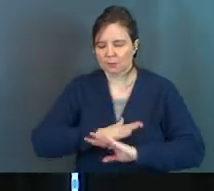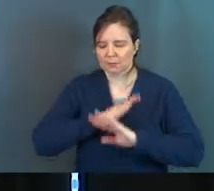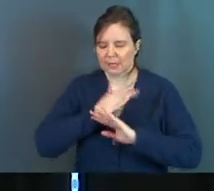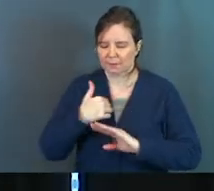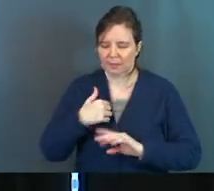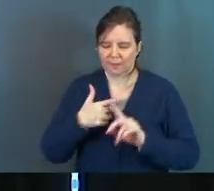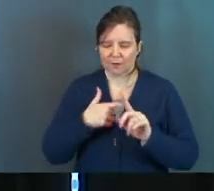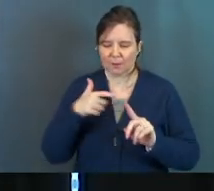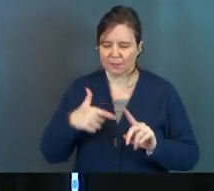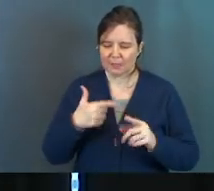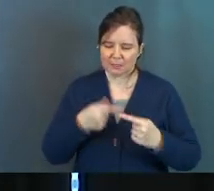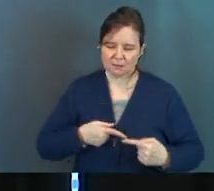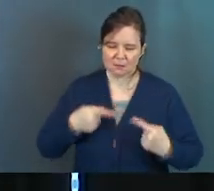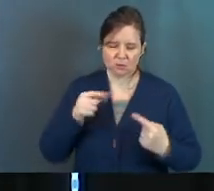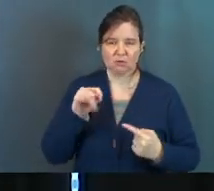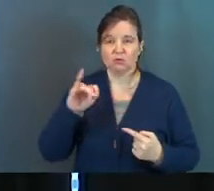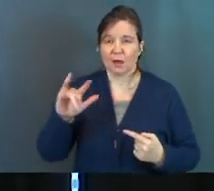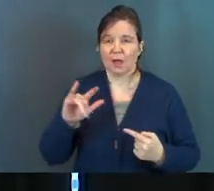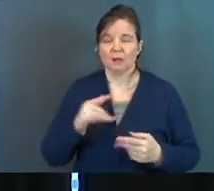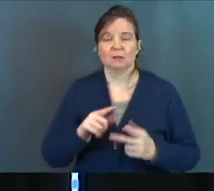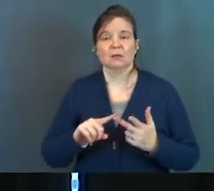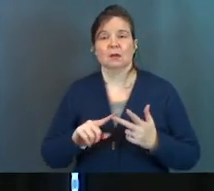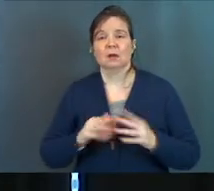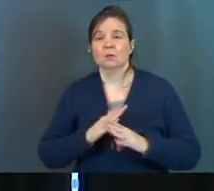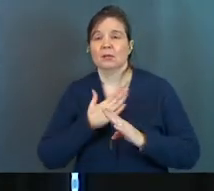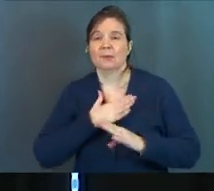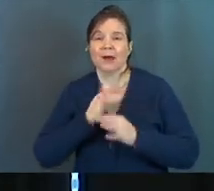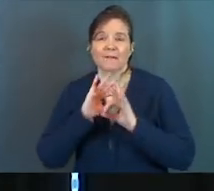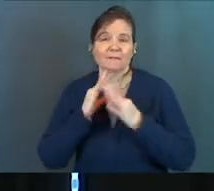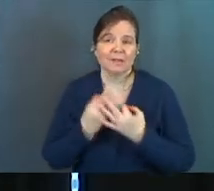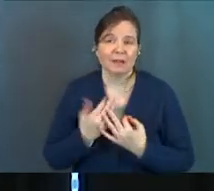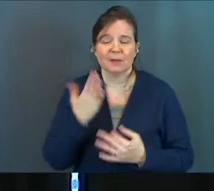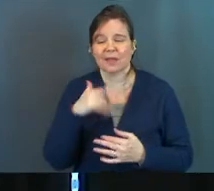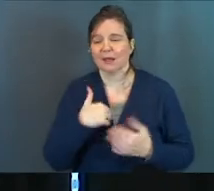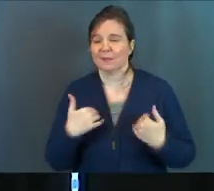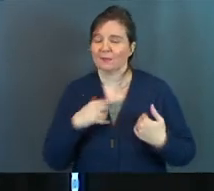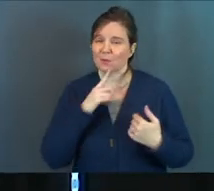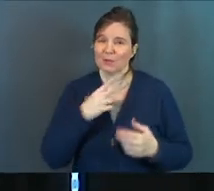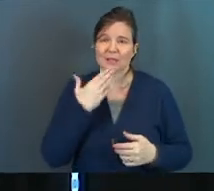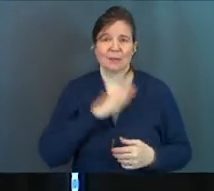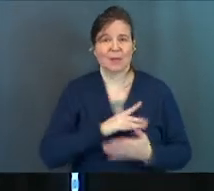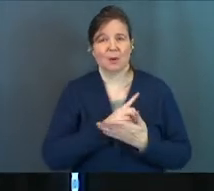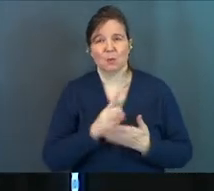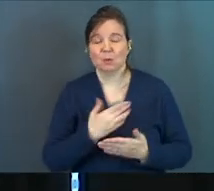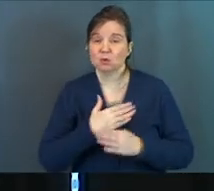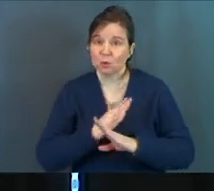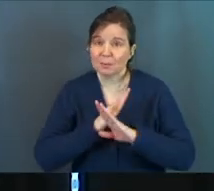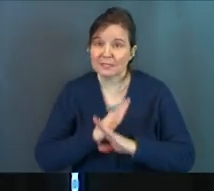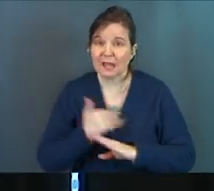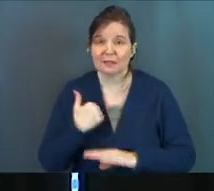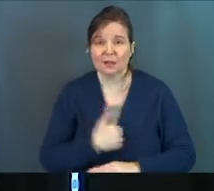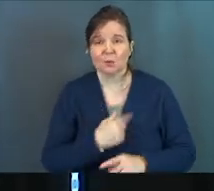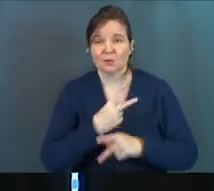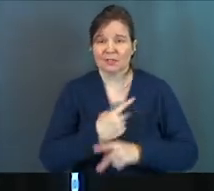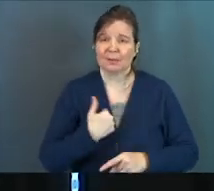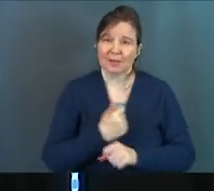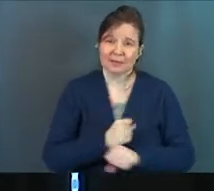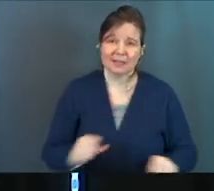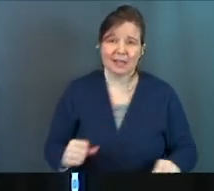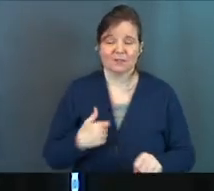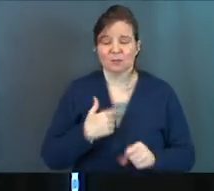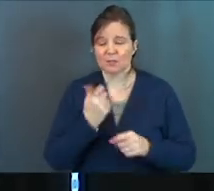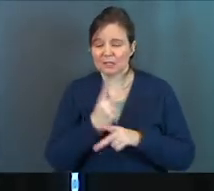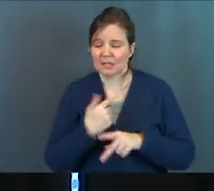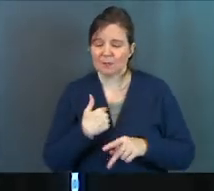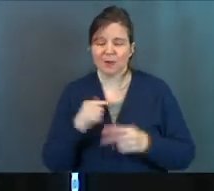me from this trial? Would you protect my family? God, I'm having a really bad week. Would you protect us? Would you keep us sane?